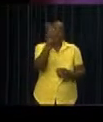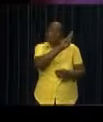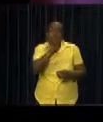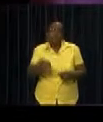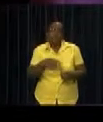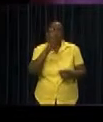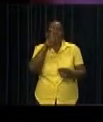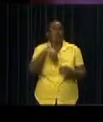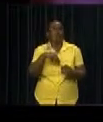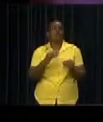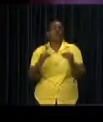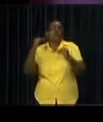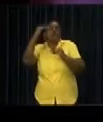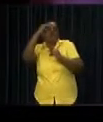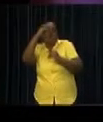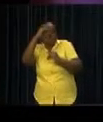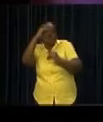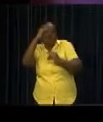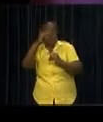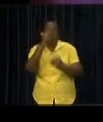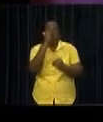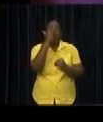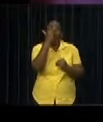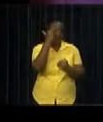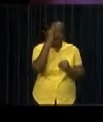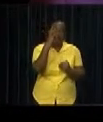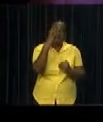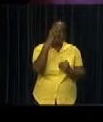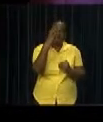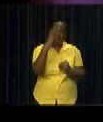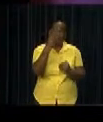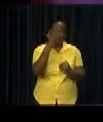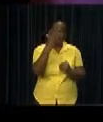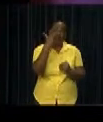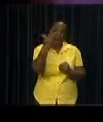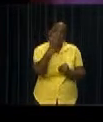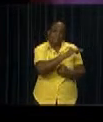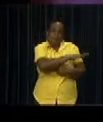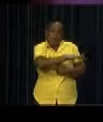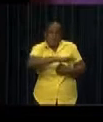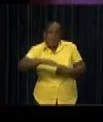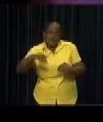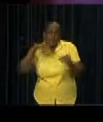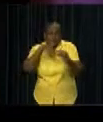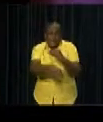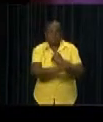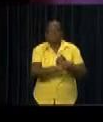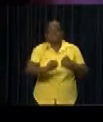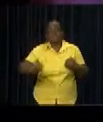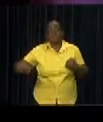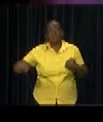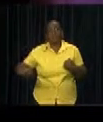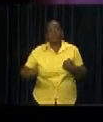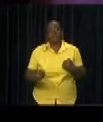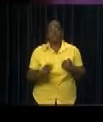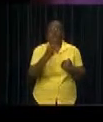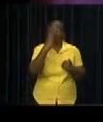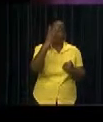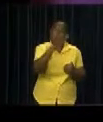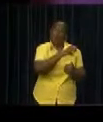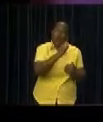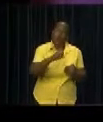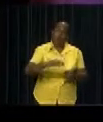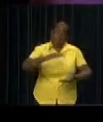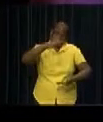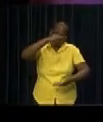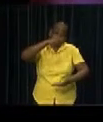$515 million. When compared to the last year, there has been an increase of US